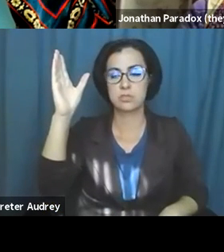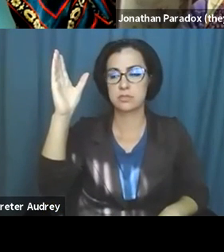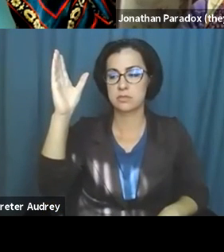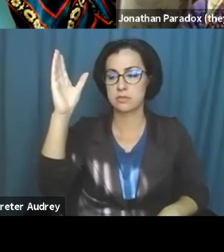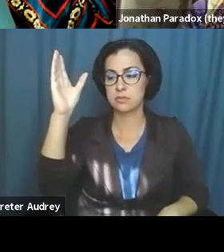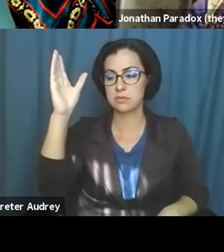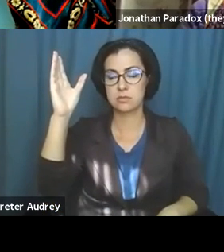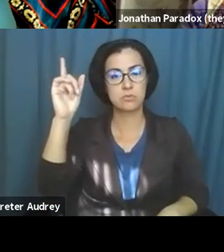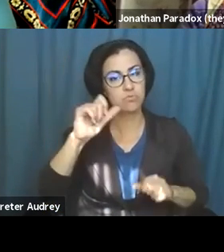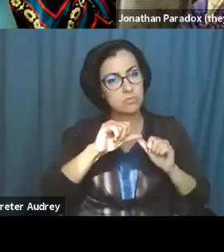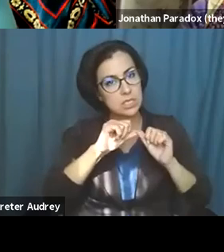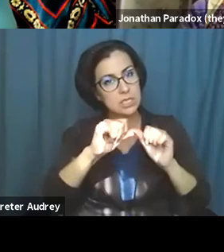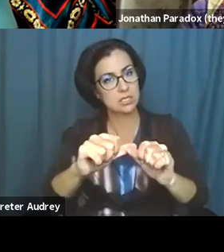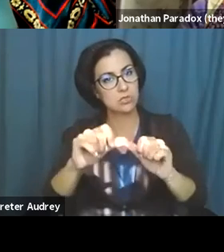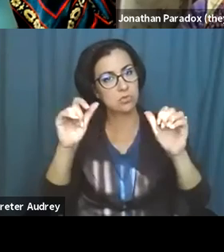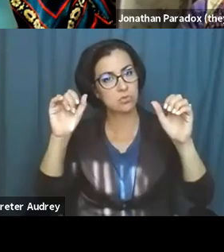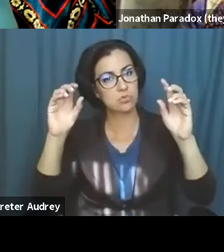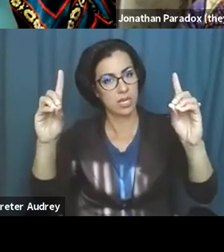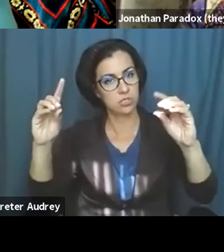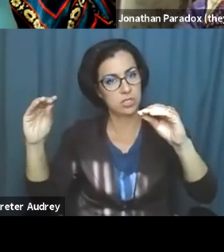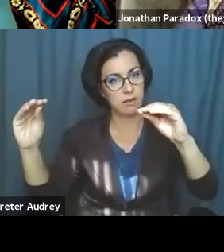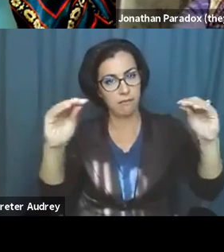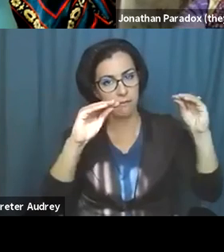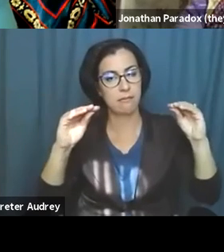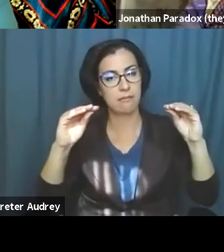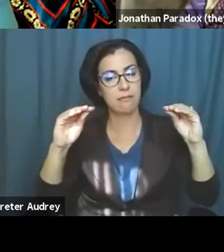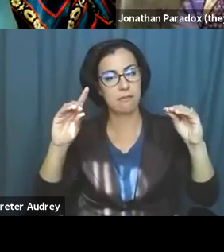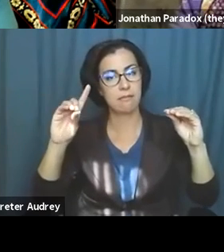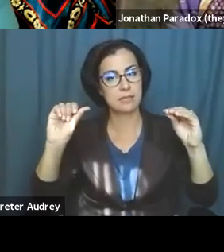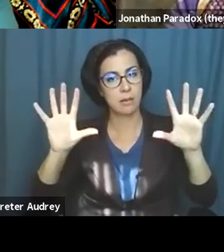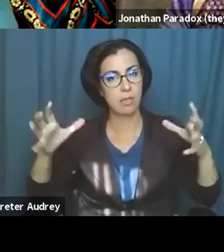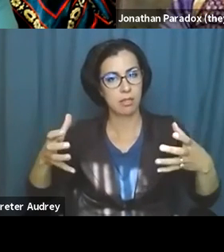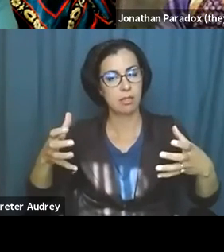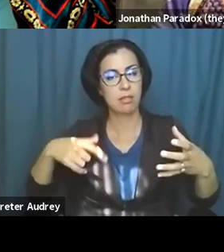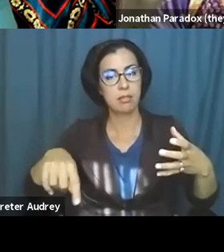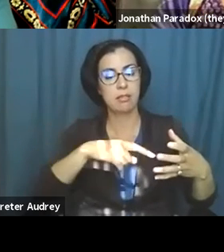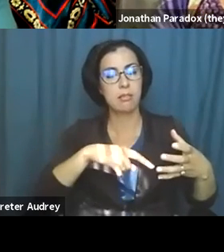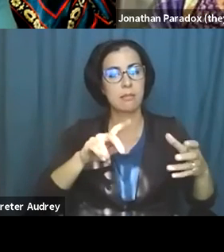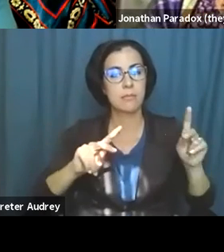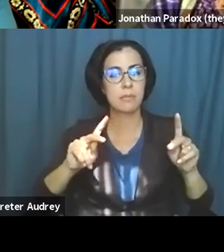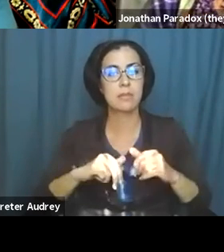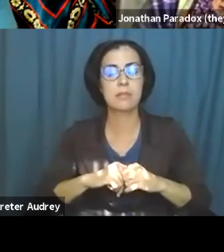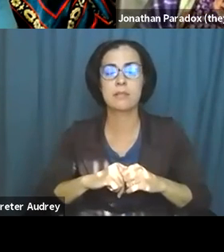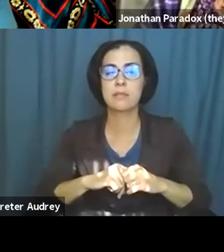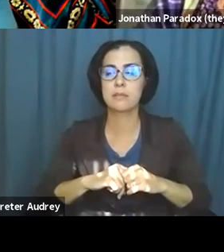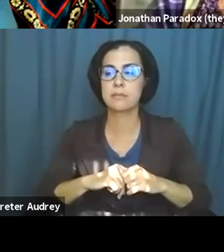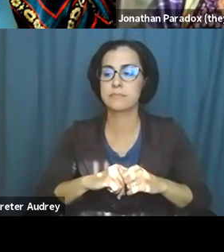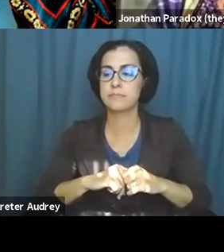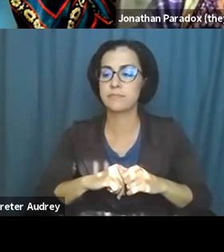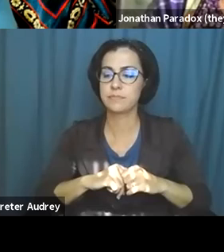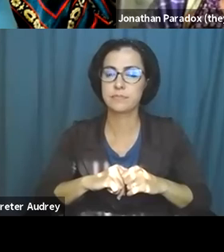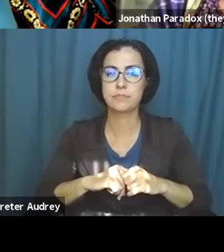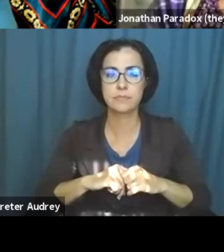to continue to educate my fellow disabled people, um, as a response to a way in which I,